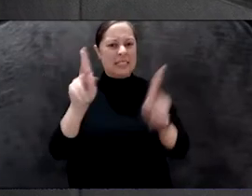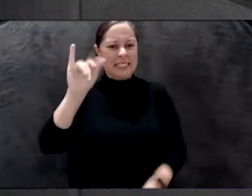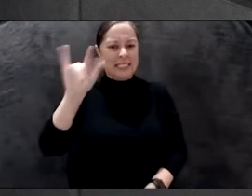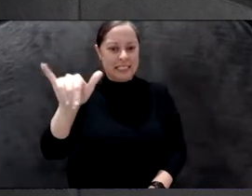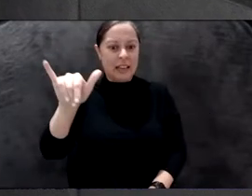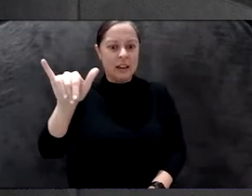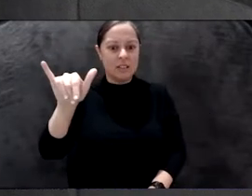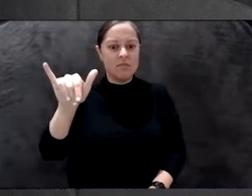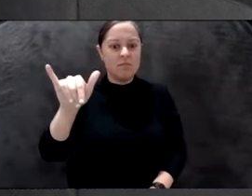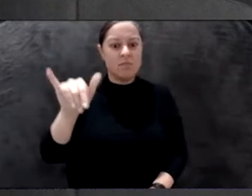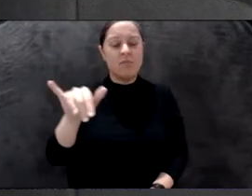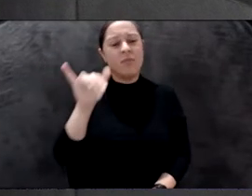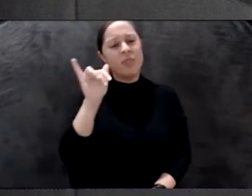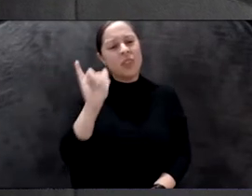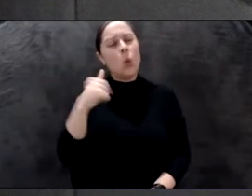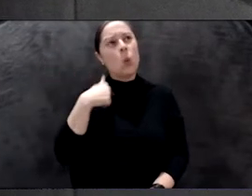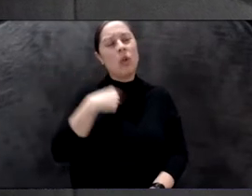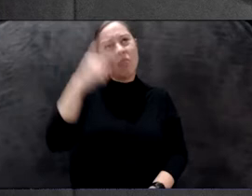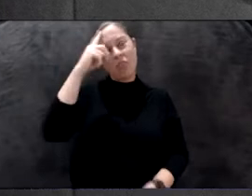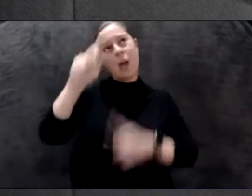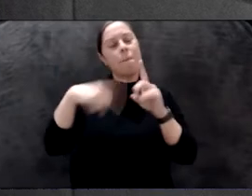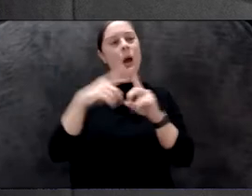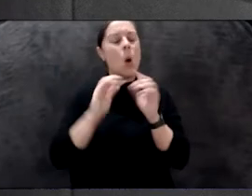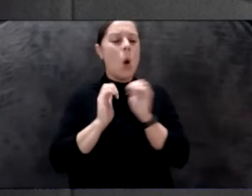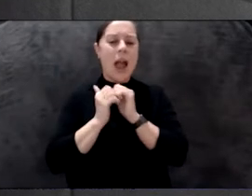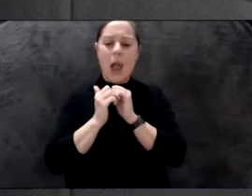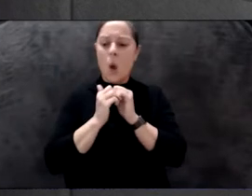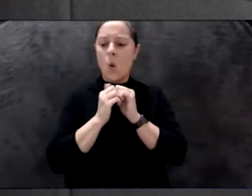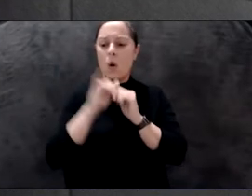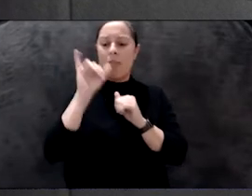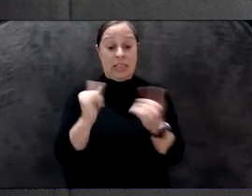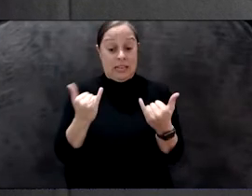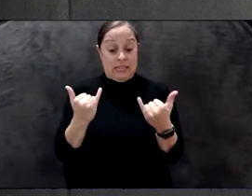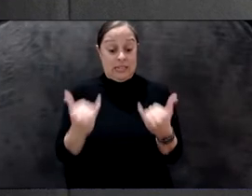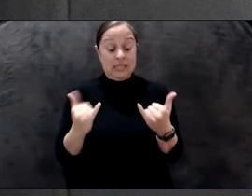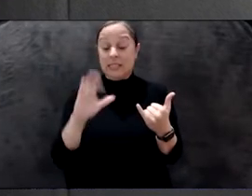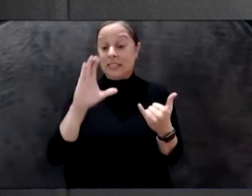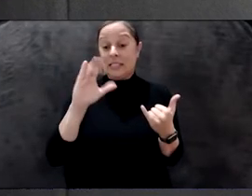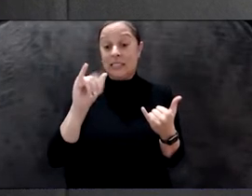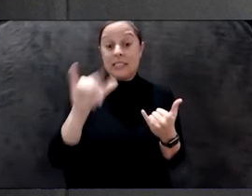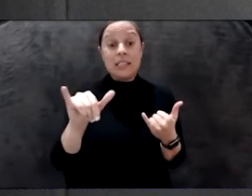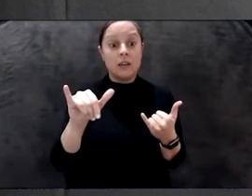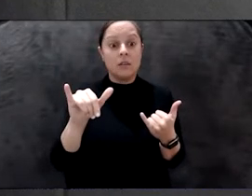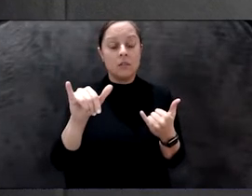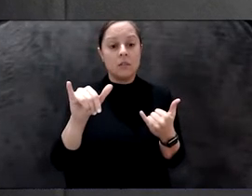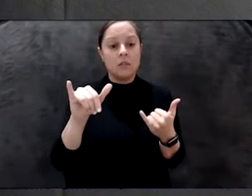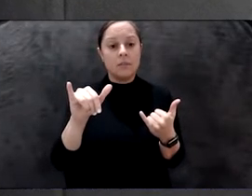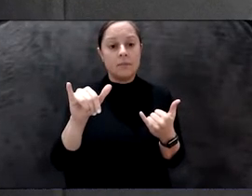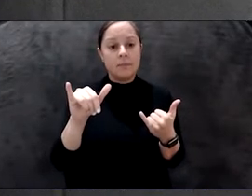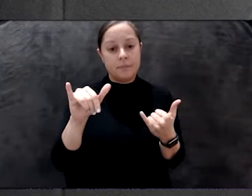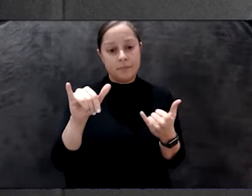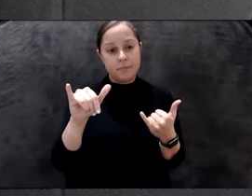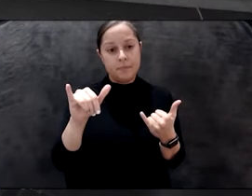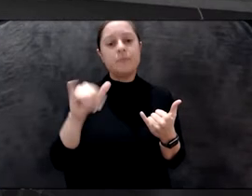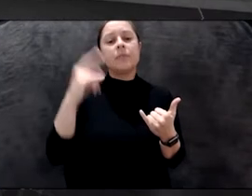He's been, he's kind of a little bit, rethink about how these, these existing cities, maybe can learn something from the